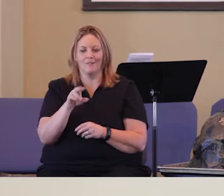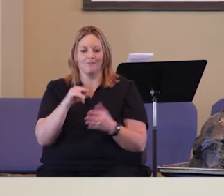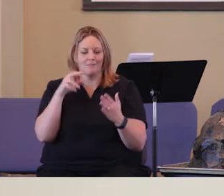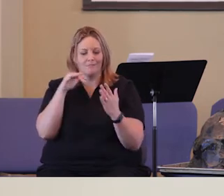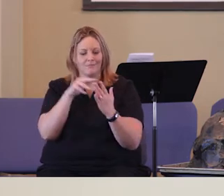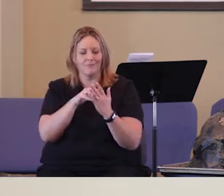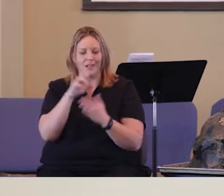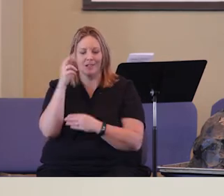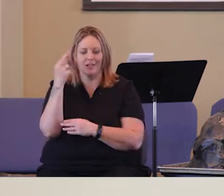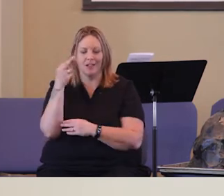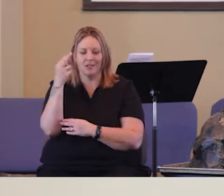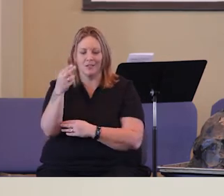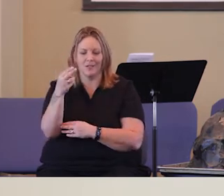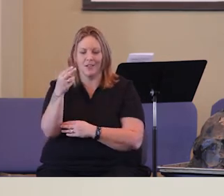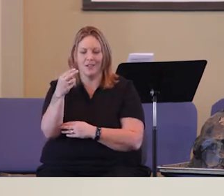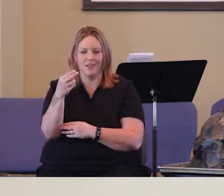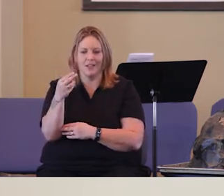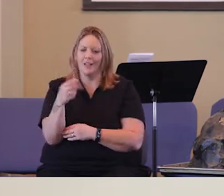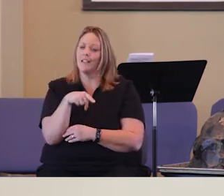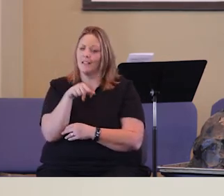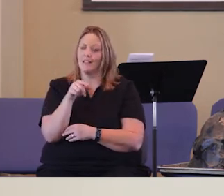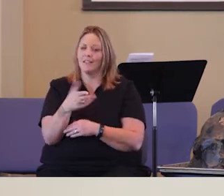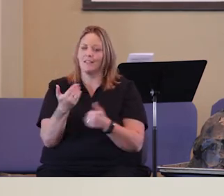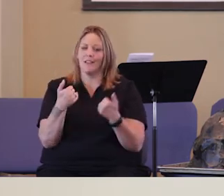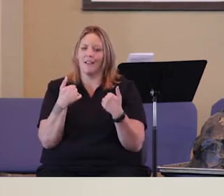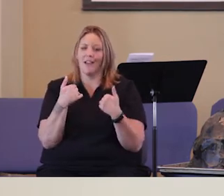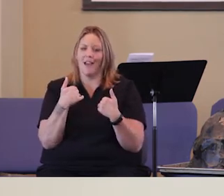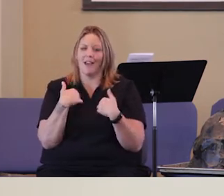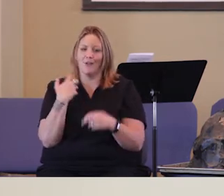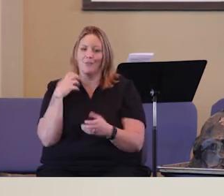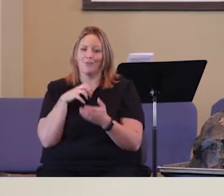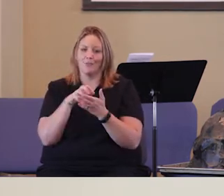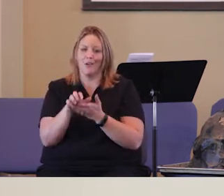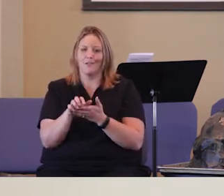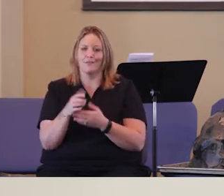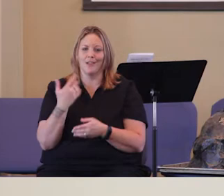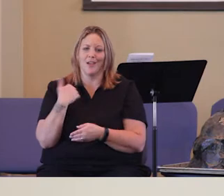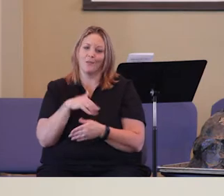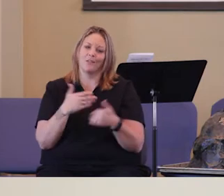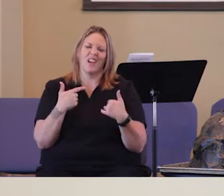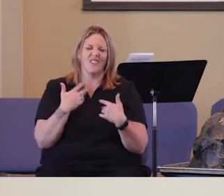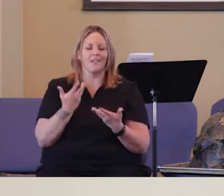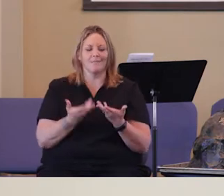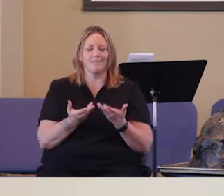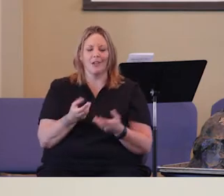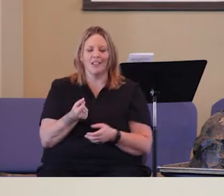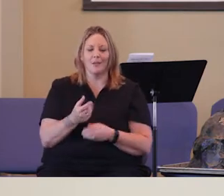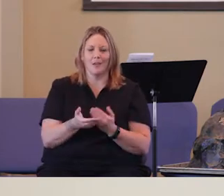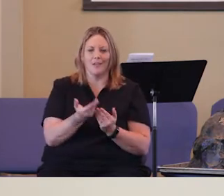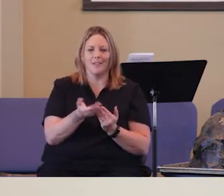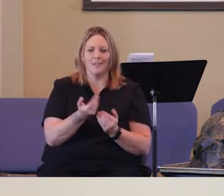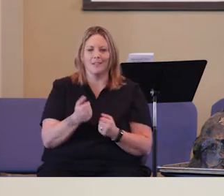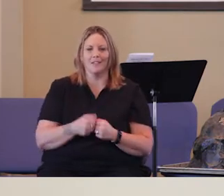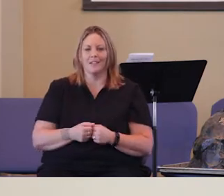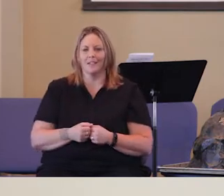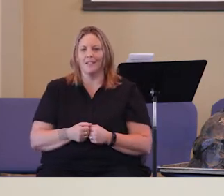history and some of the things that went on in the good old days, they had it rough. And we got it pretty easy.